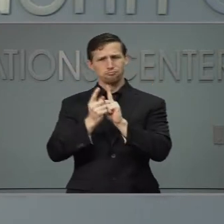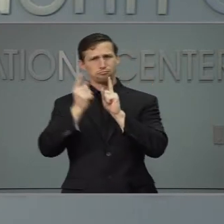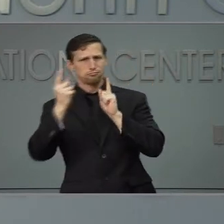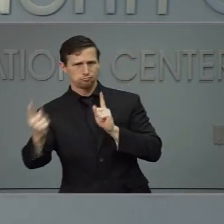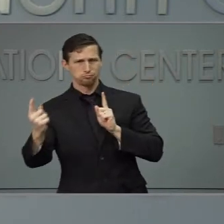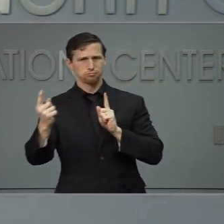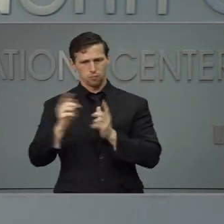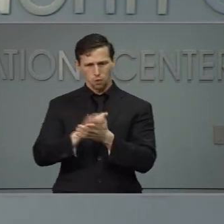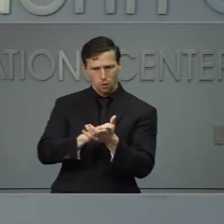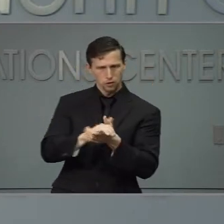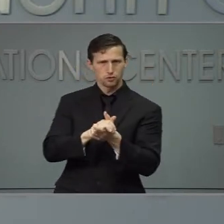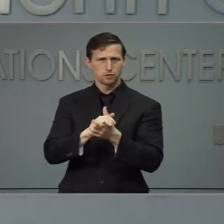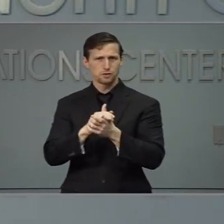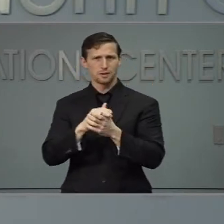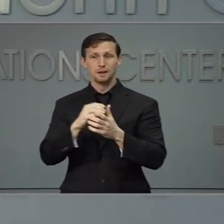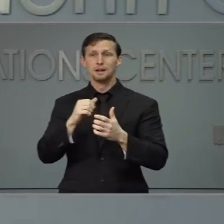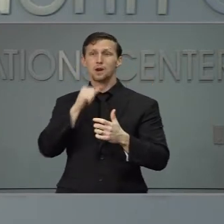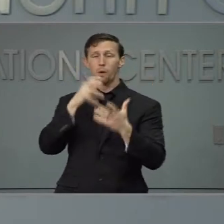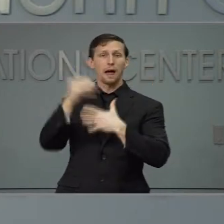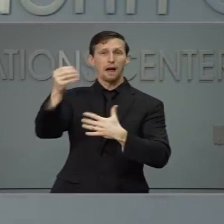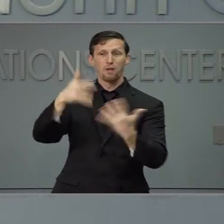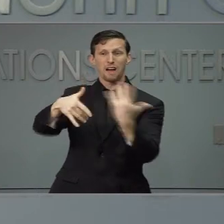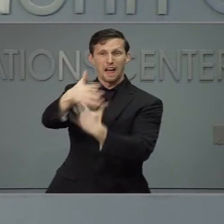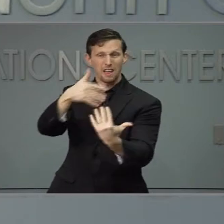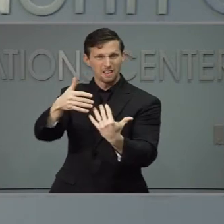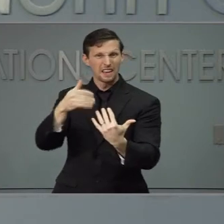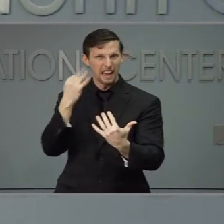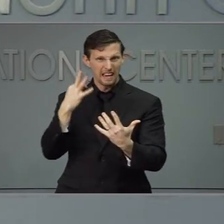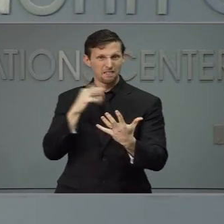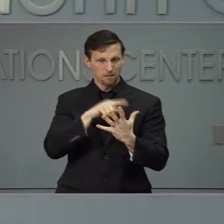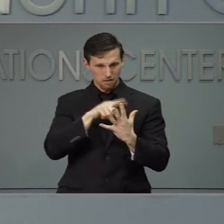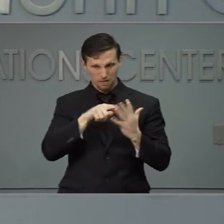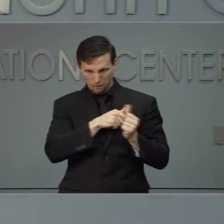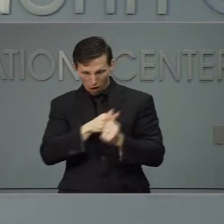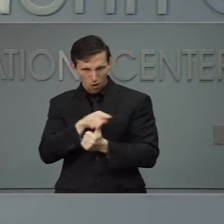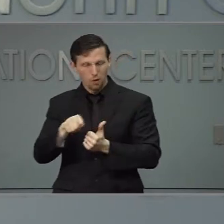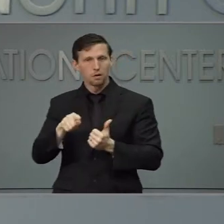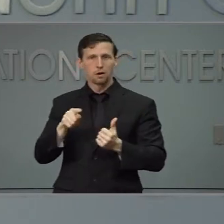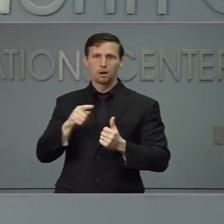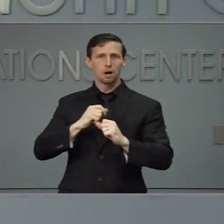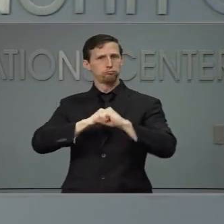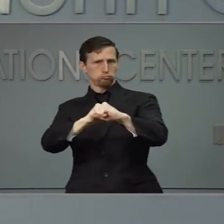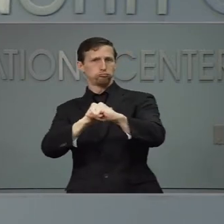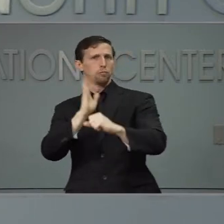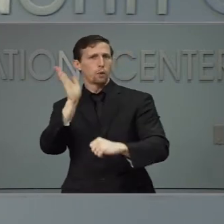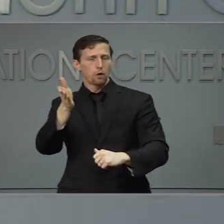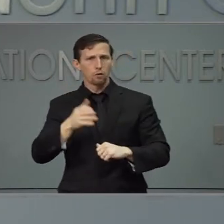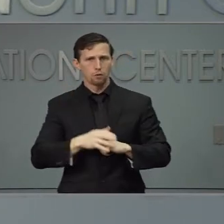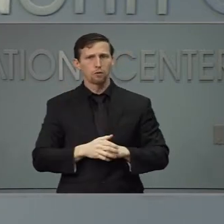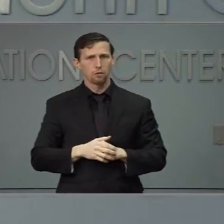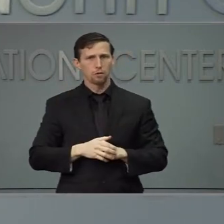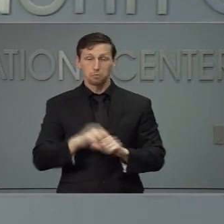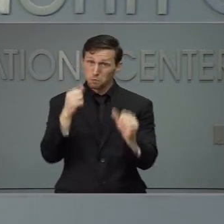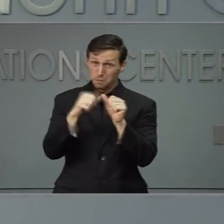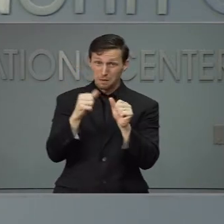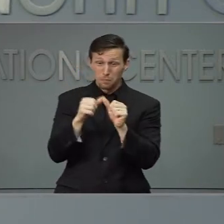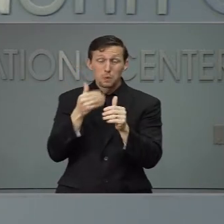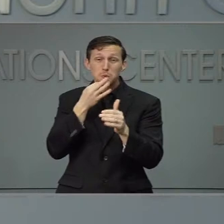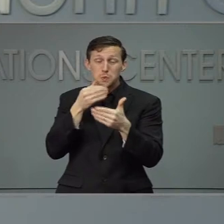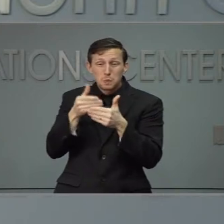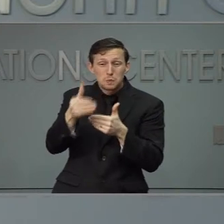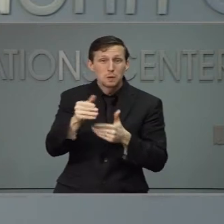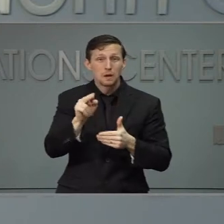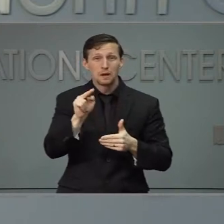distancing. Avoid gatherings where the virus can be spread easily. And remember, this New Year's Eve, we still have a